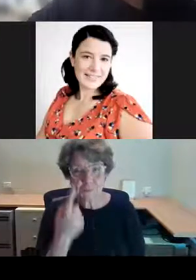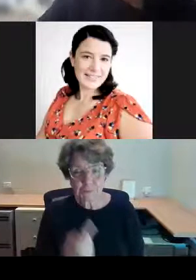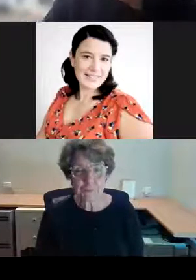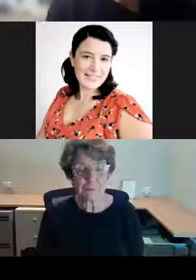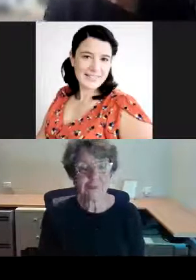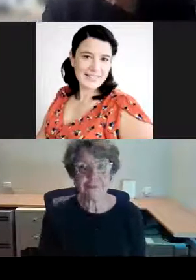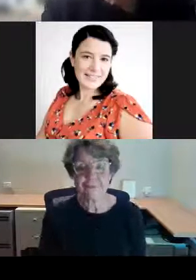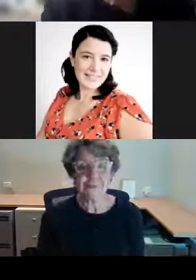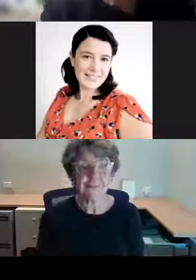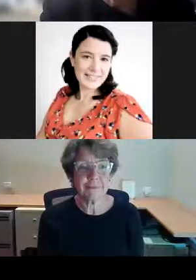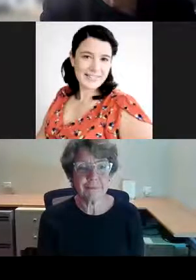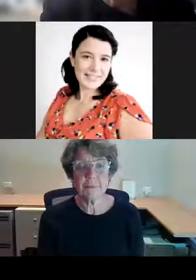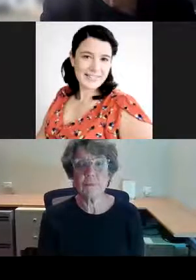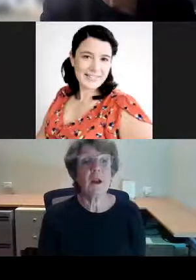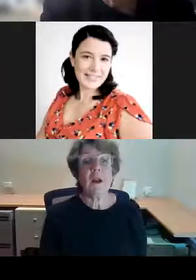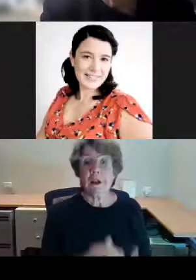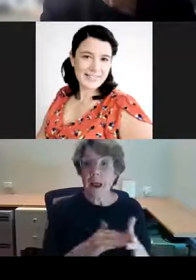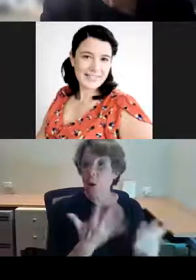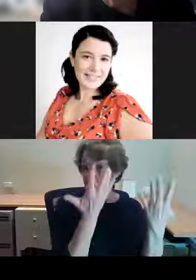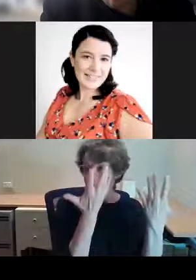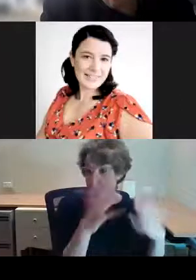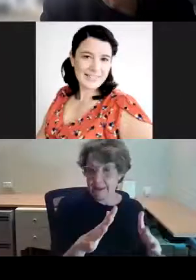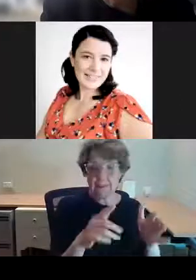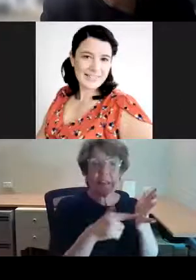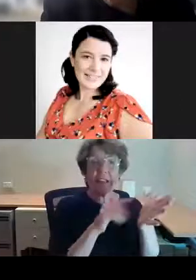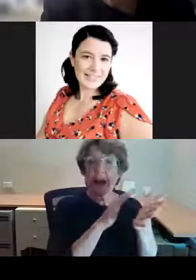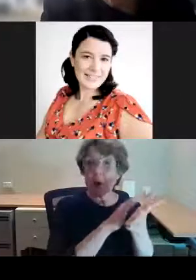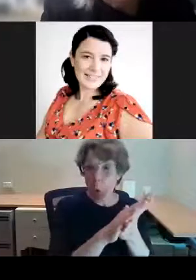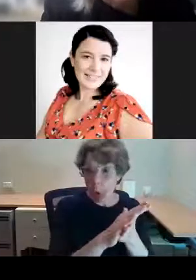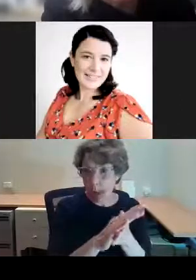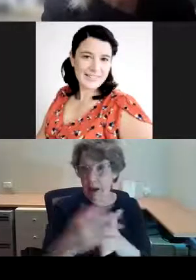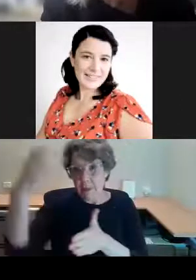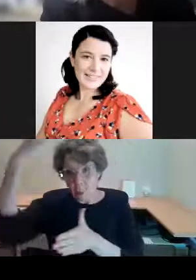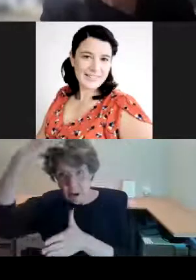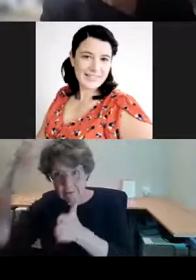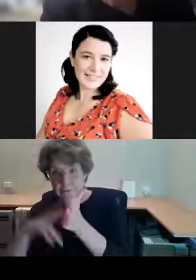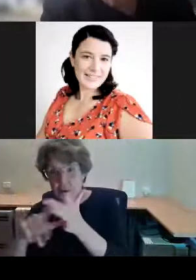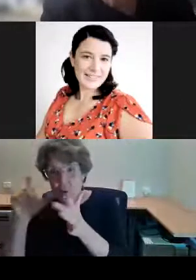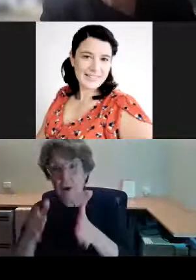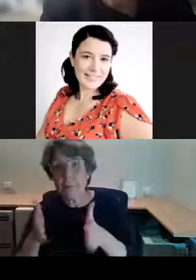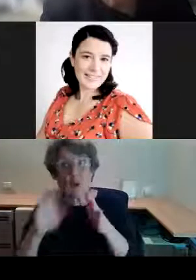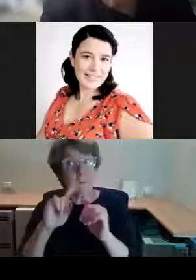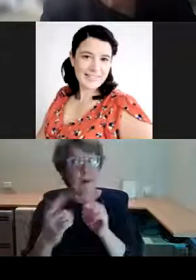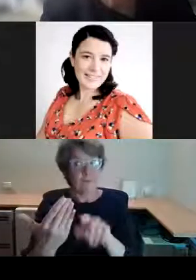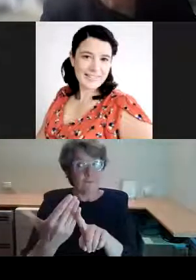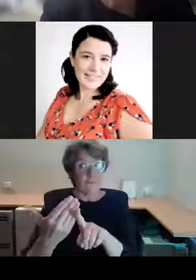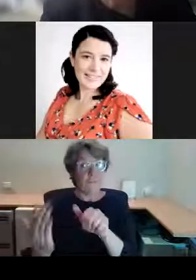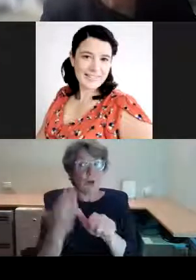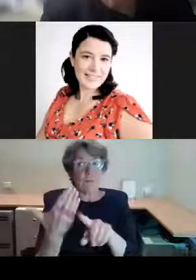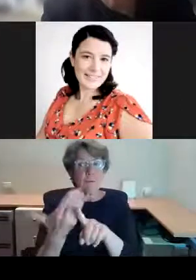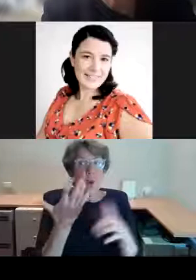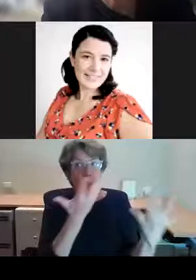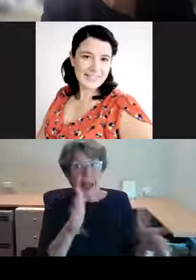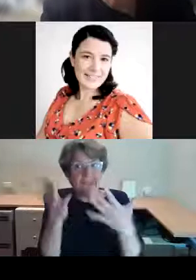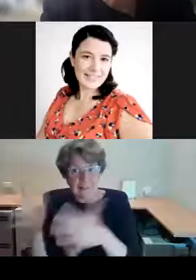So we're going to leave the town hall and the Queen Victoria, but not before looking up as these photos